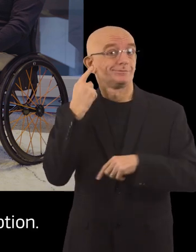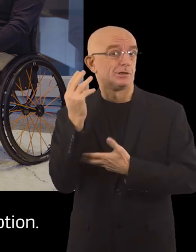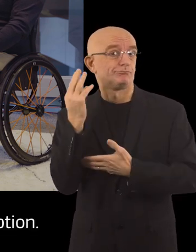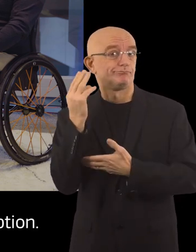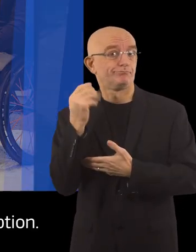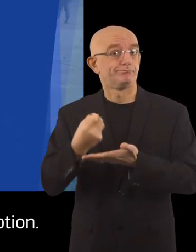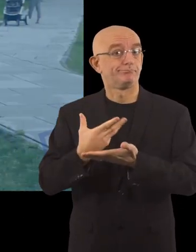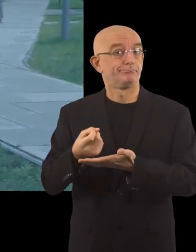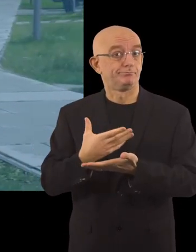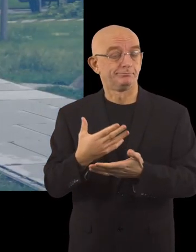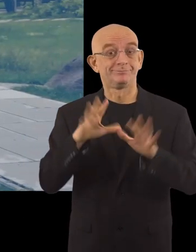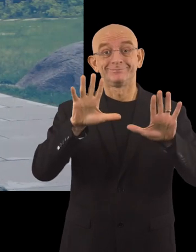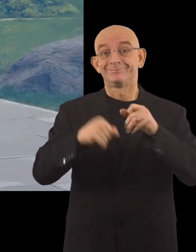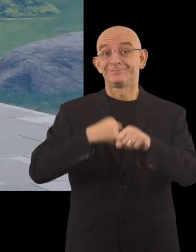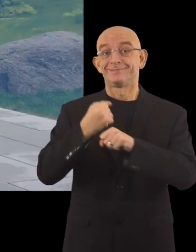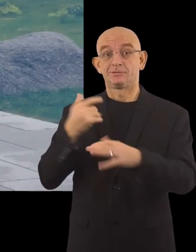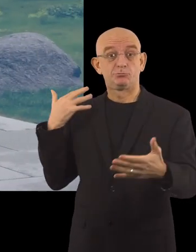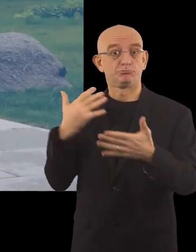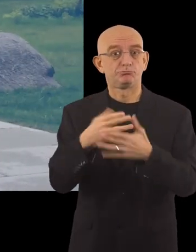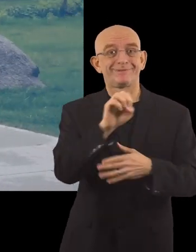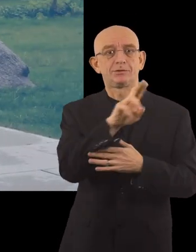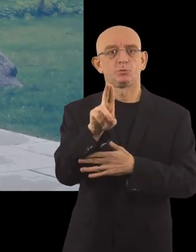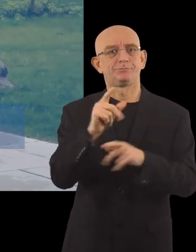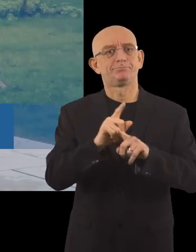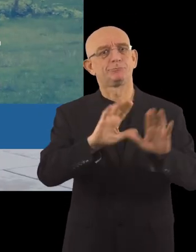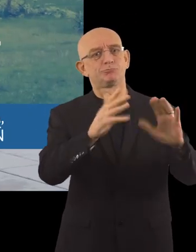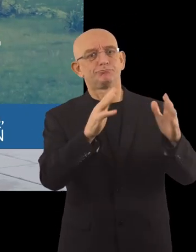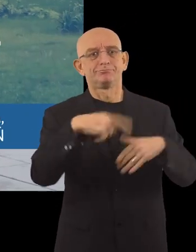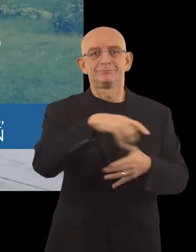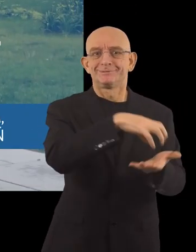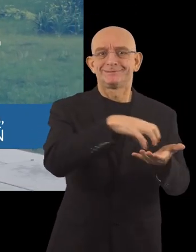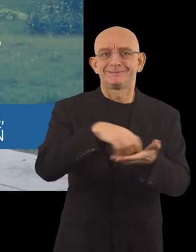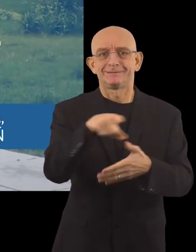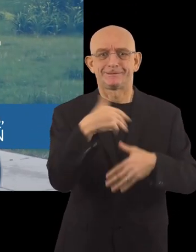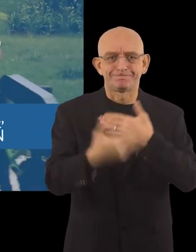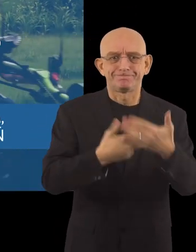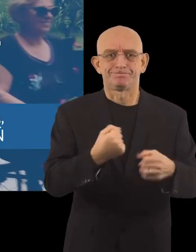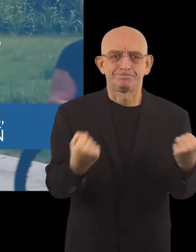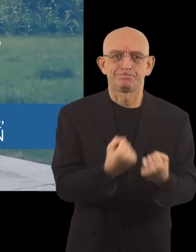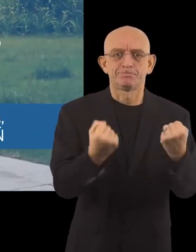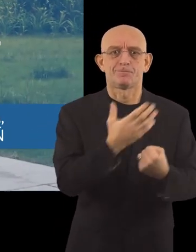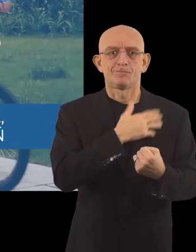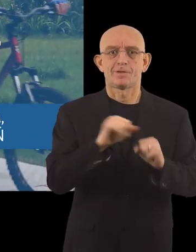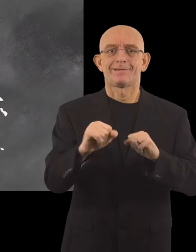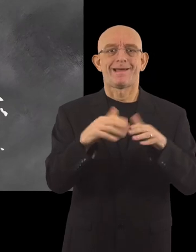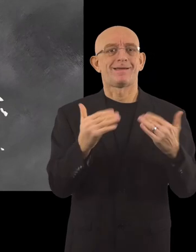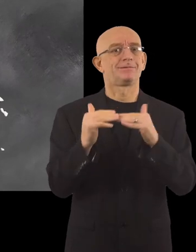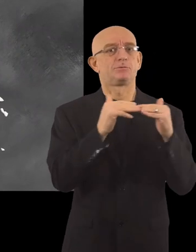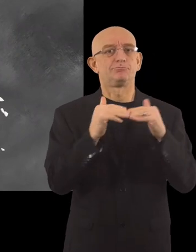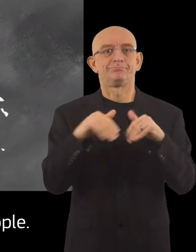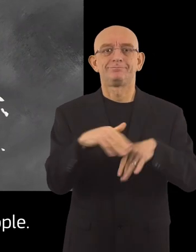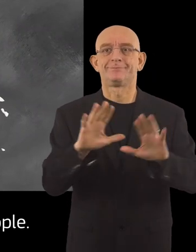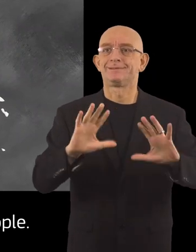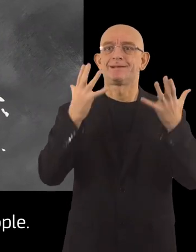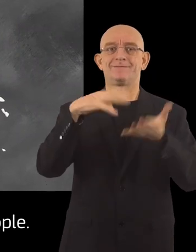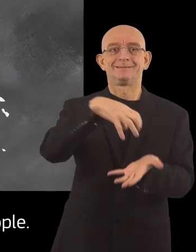audio description. For the last 10 years, the EU has recognised cities that are doing their best to offer equal access to city